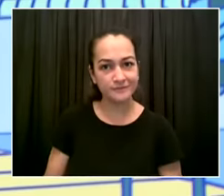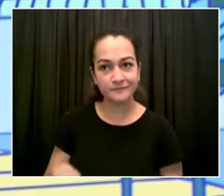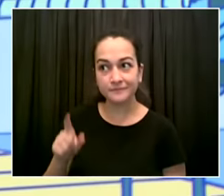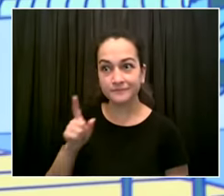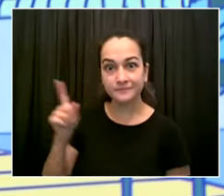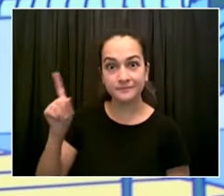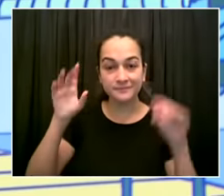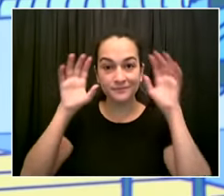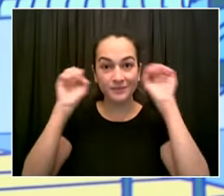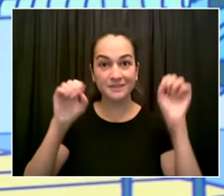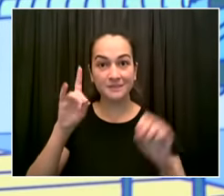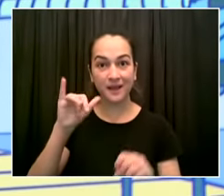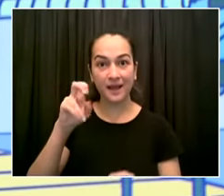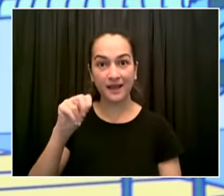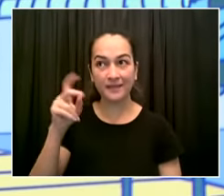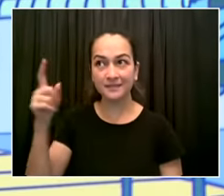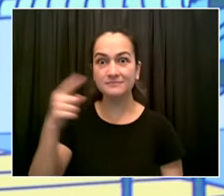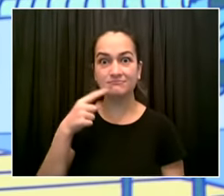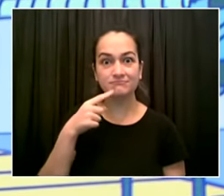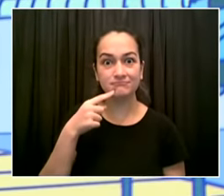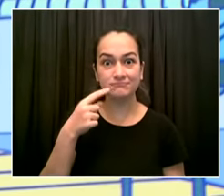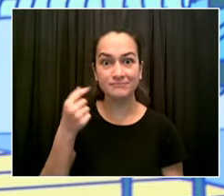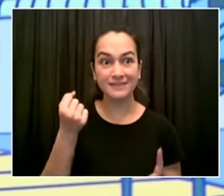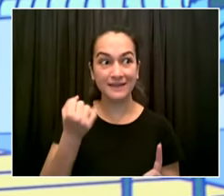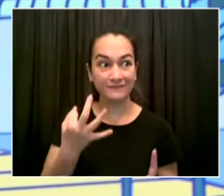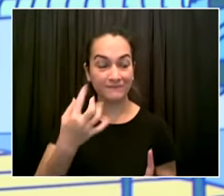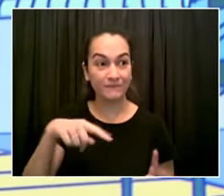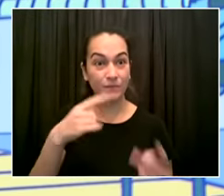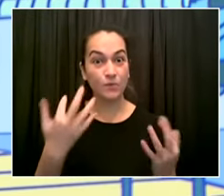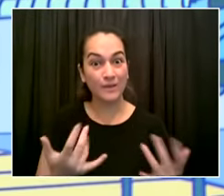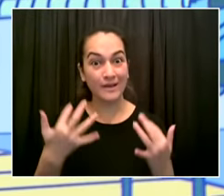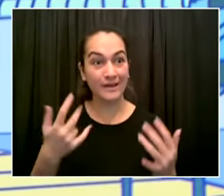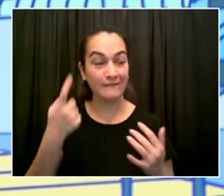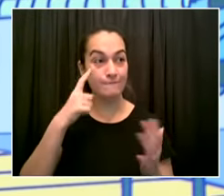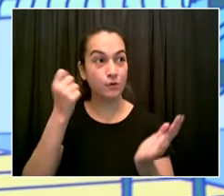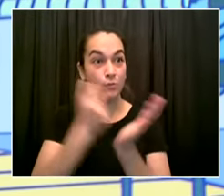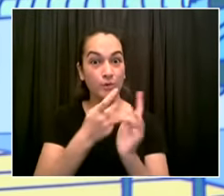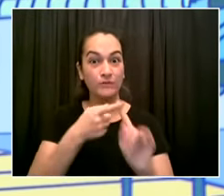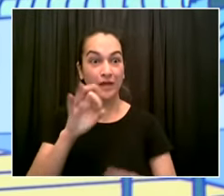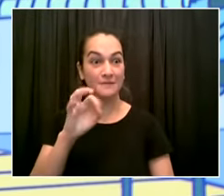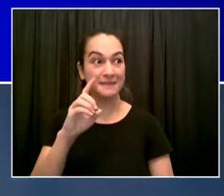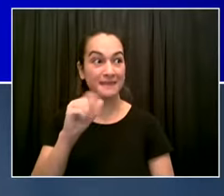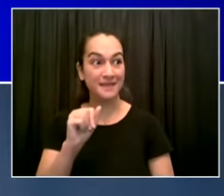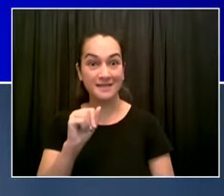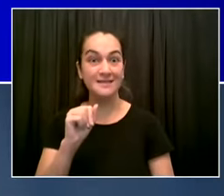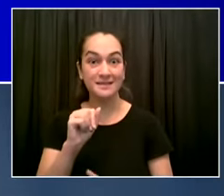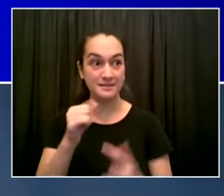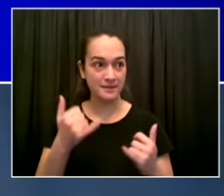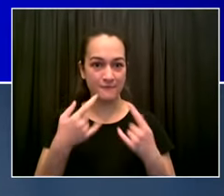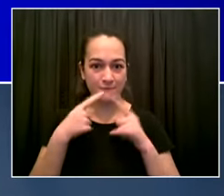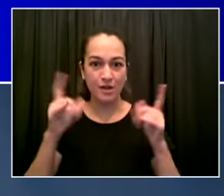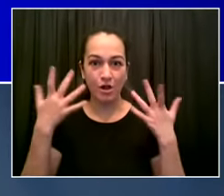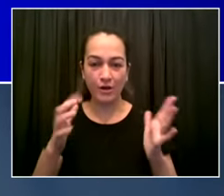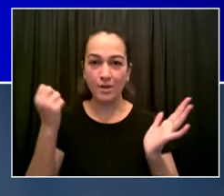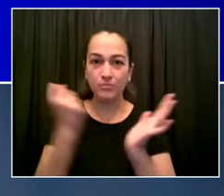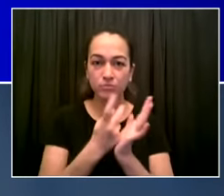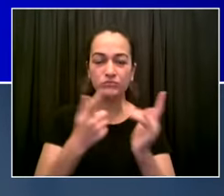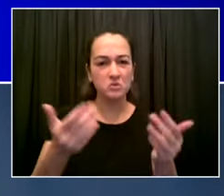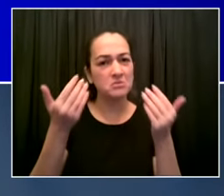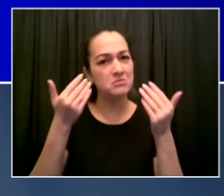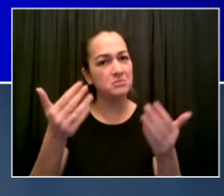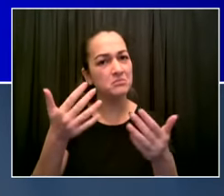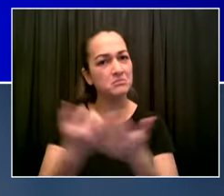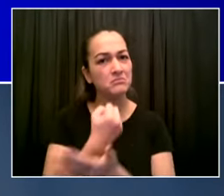it's the time what this means is this is a crossing the rubicon moment so i want to say to the private sector